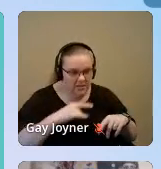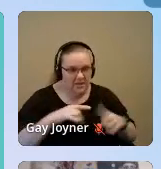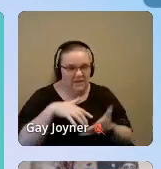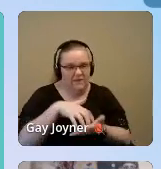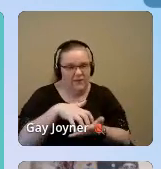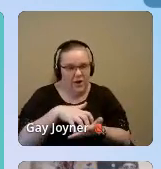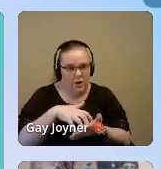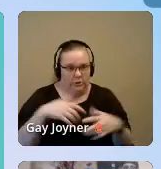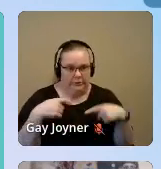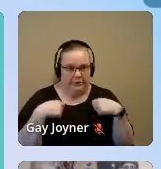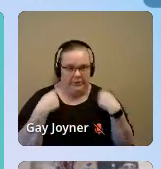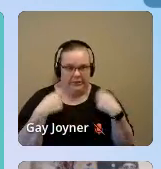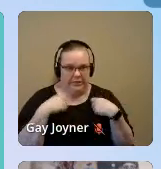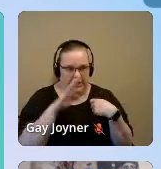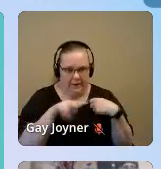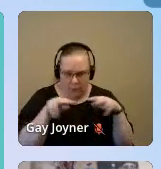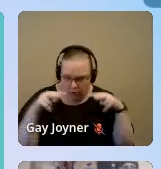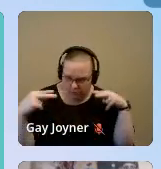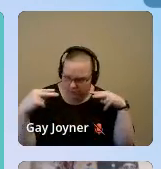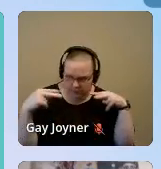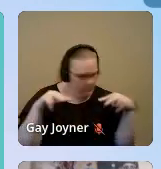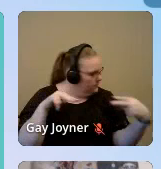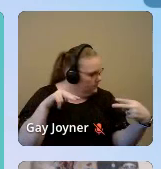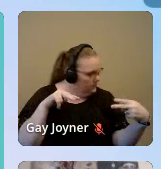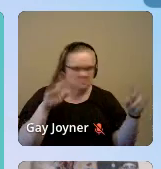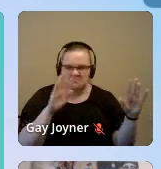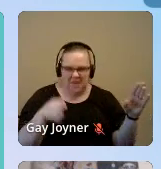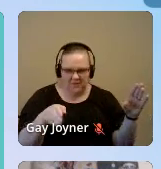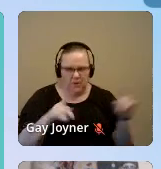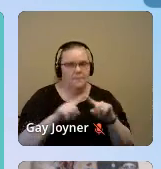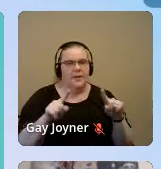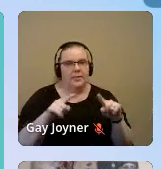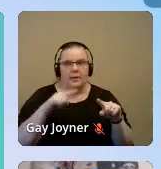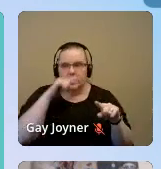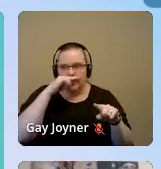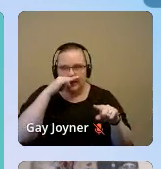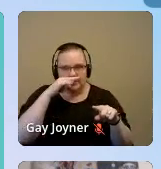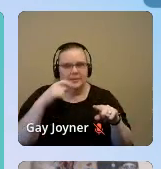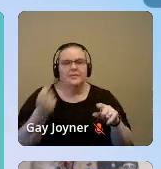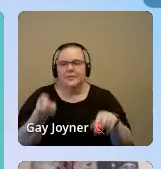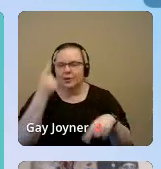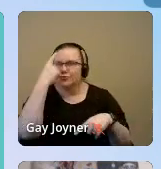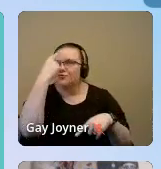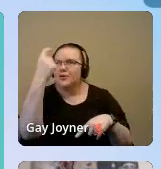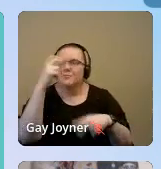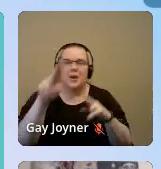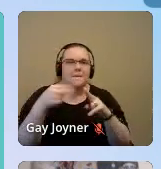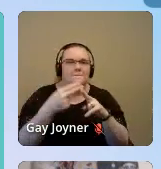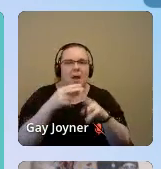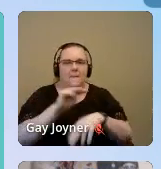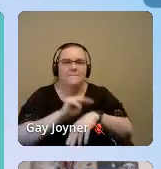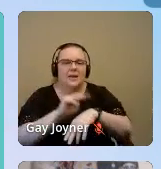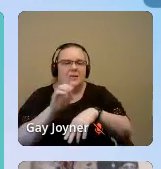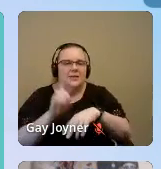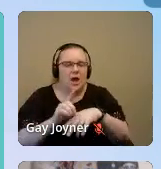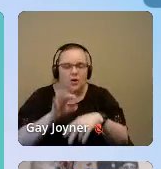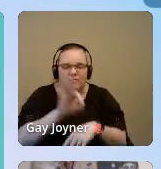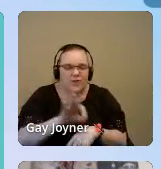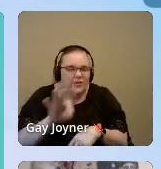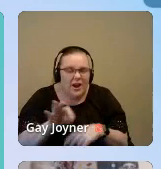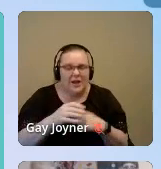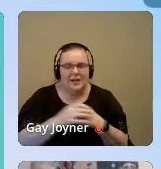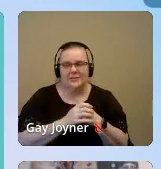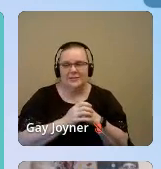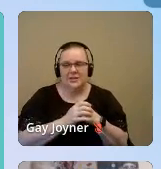eye contact, but the other kids got it. They all dreamed of McDonald's French fries and getting out of the sterile purgatory, this life-size